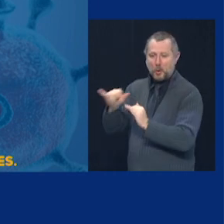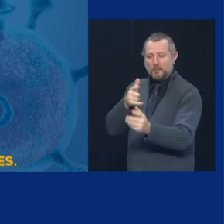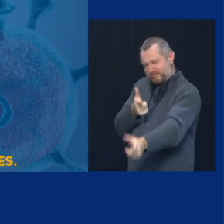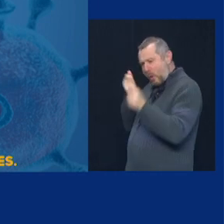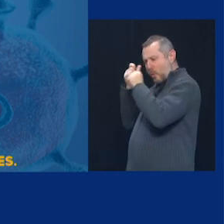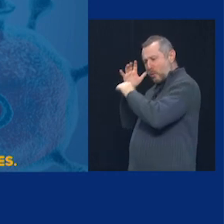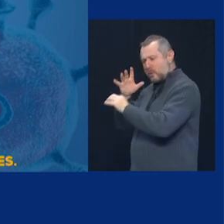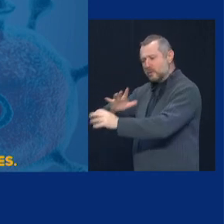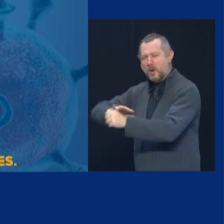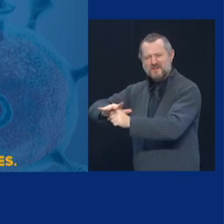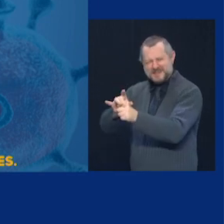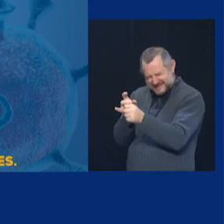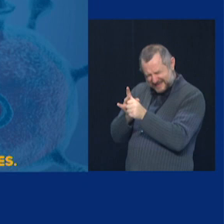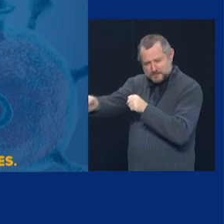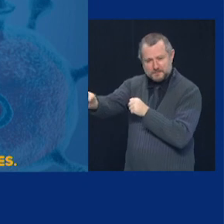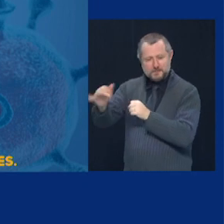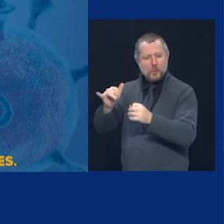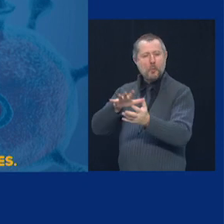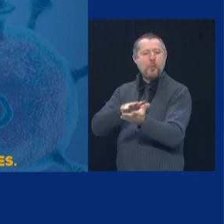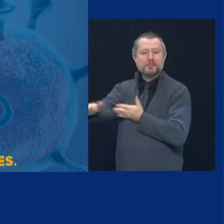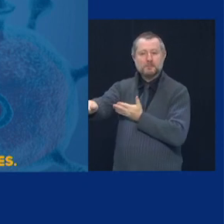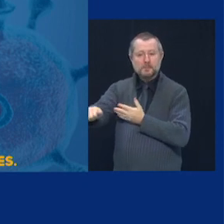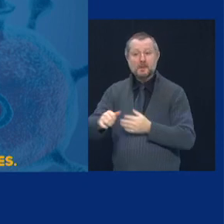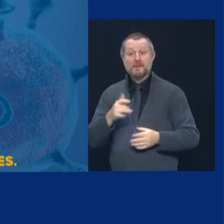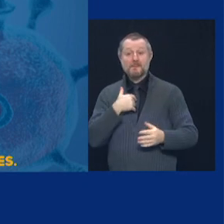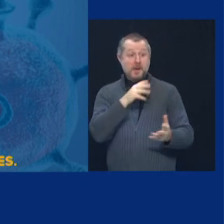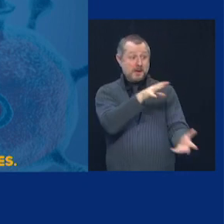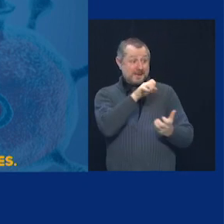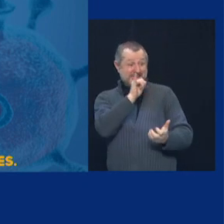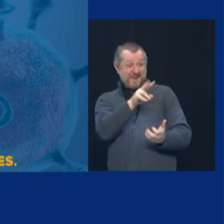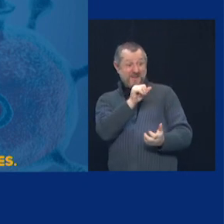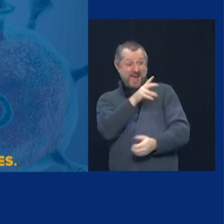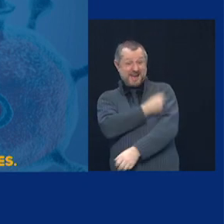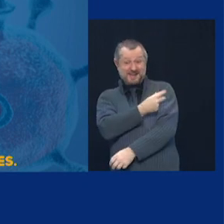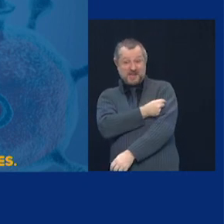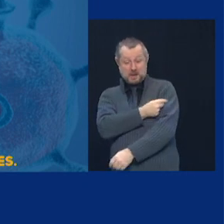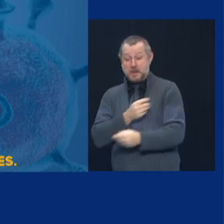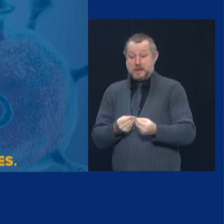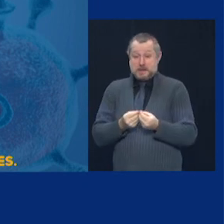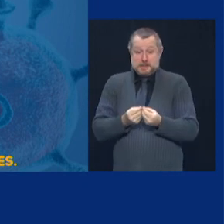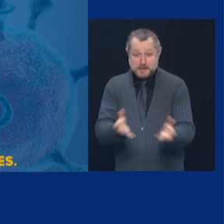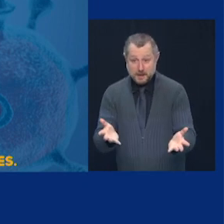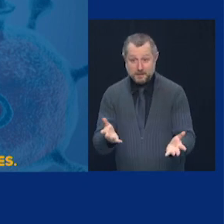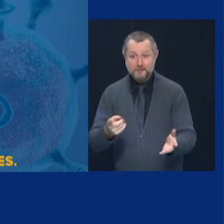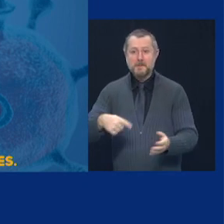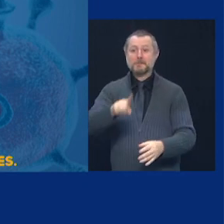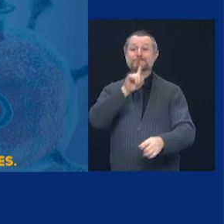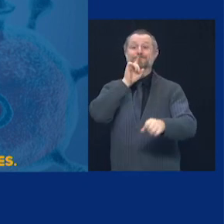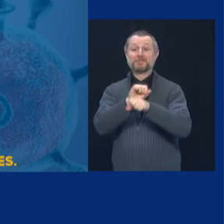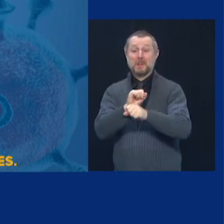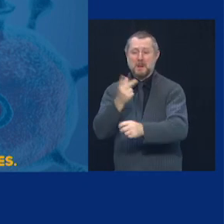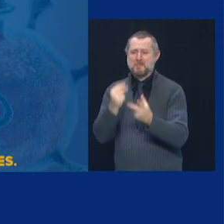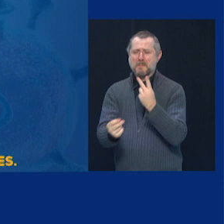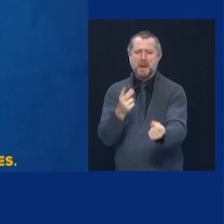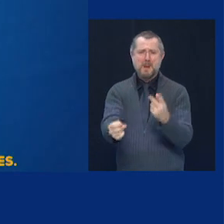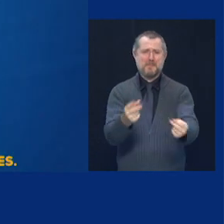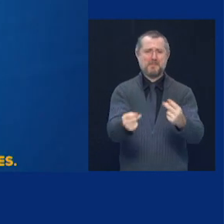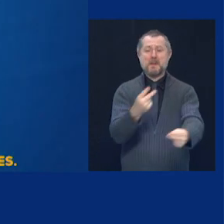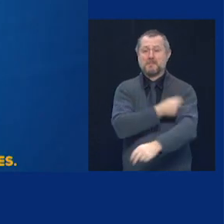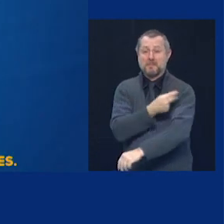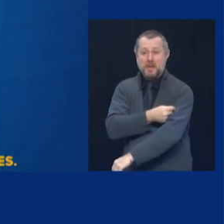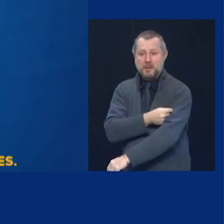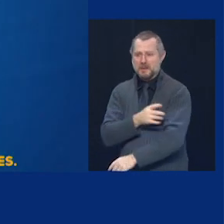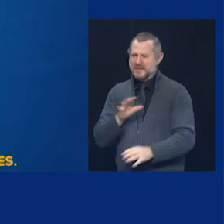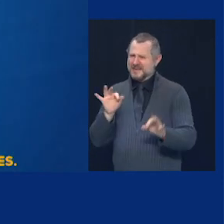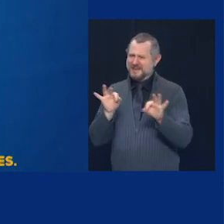get it delivered, distributed, and actually in people's arms, right? So those are the big ifs, and